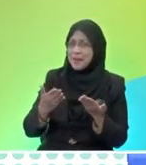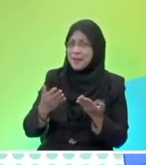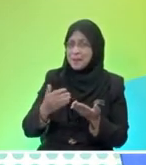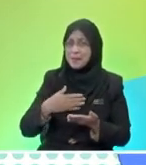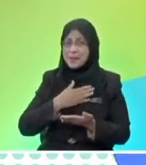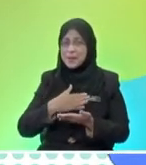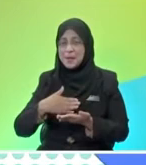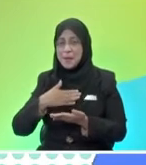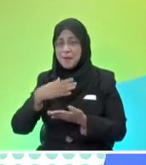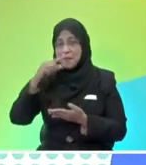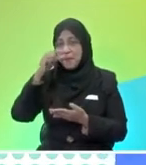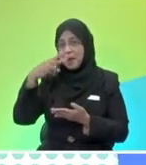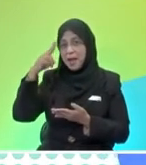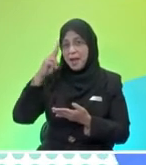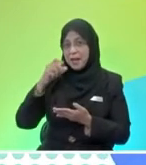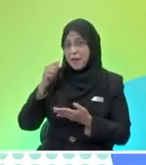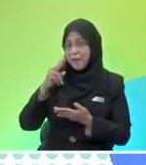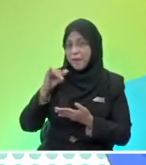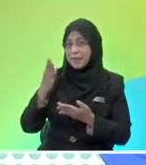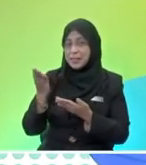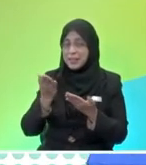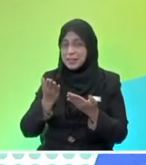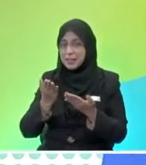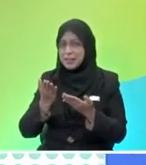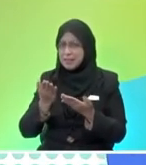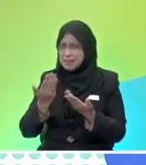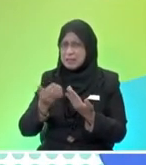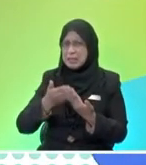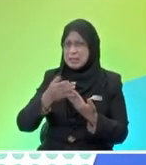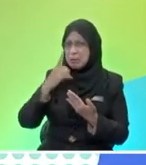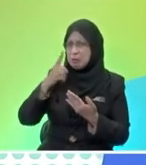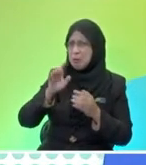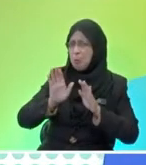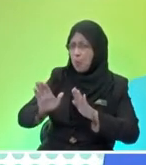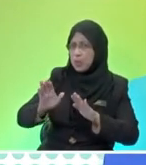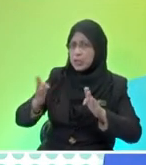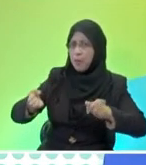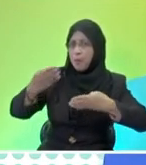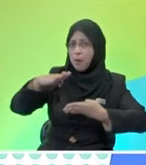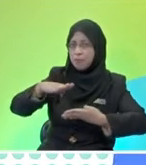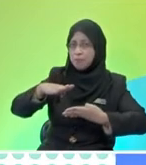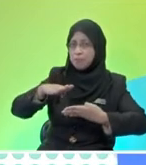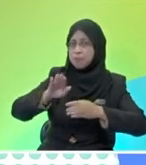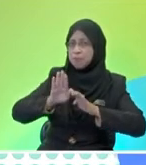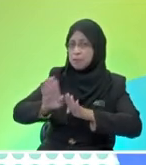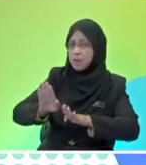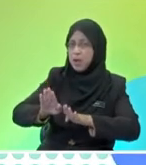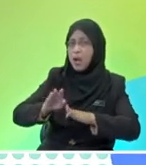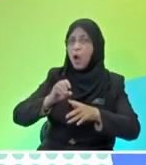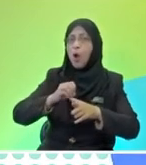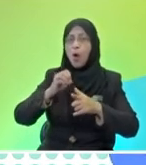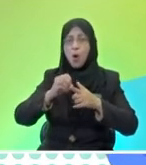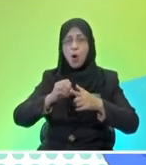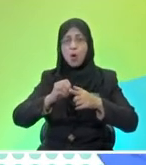help out uh abang hanif here hanif here is it uh is it easier for him to push the box forward or to use